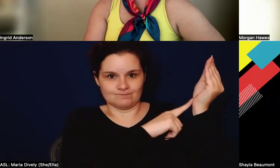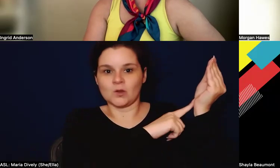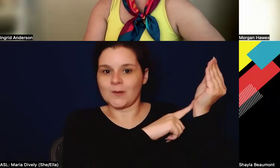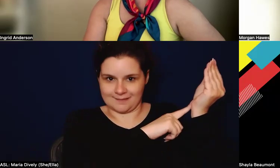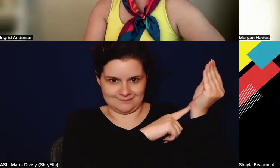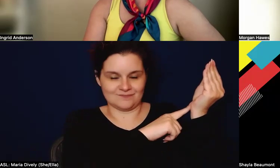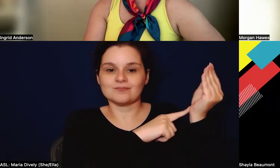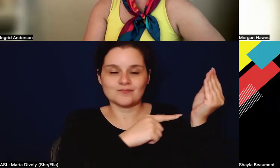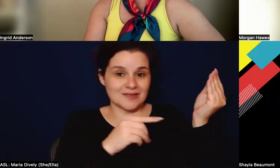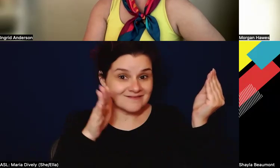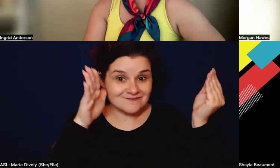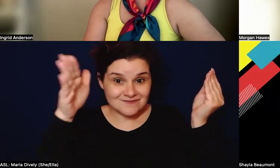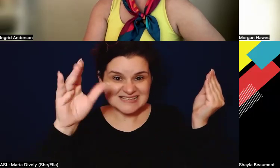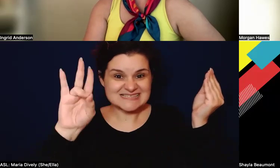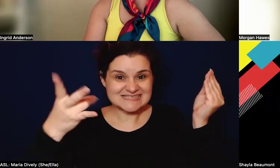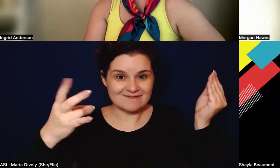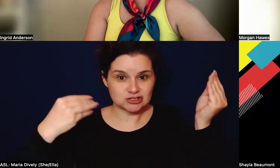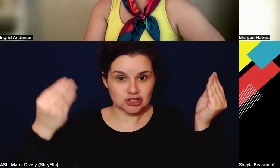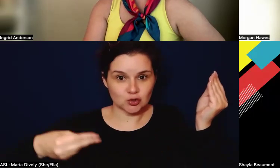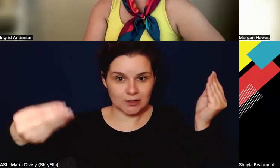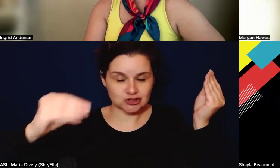for the seven generations to come?